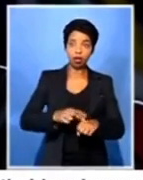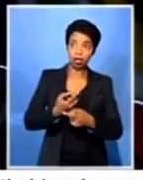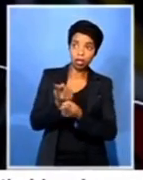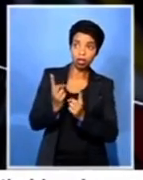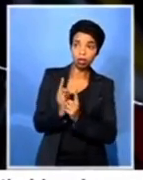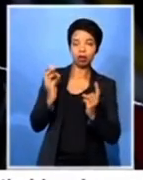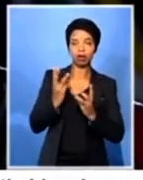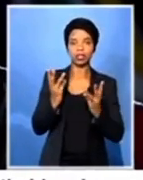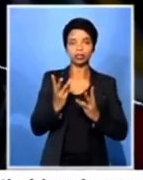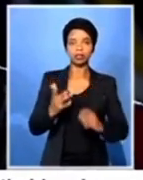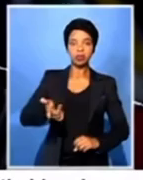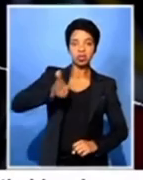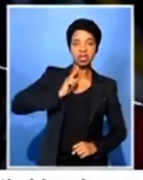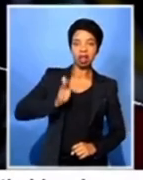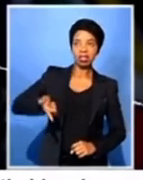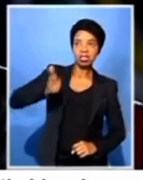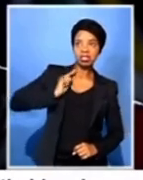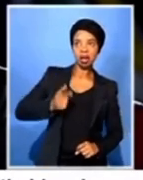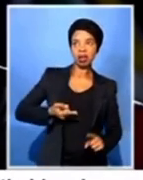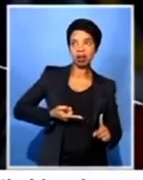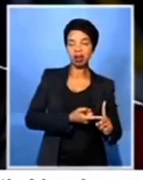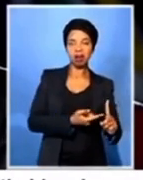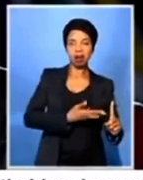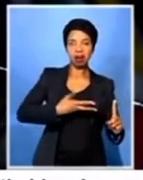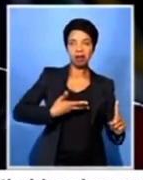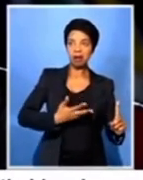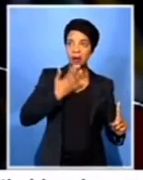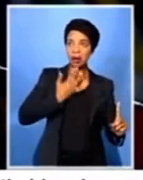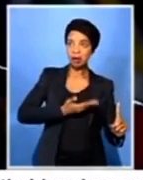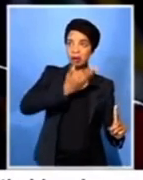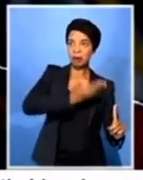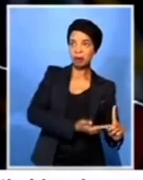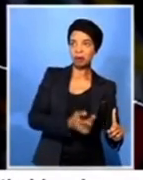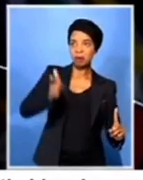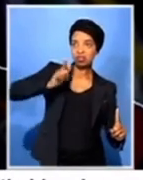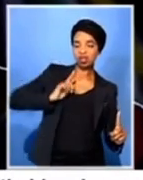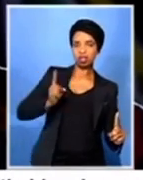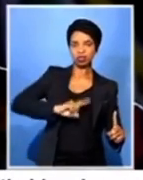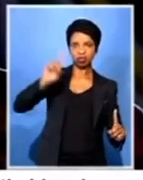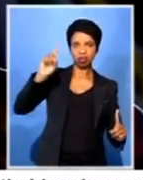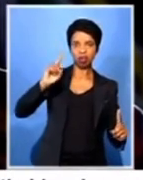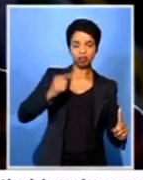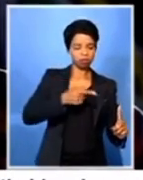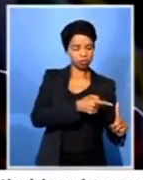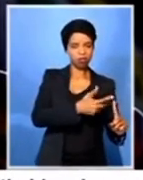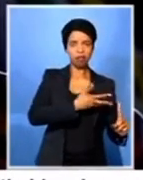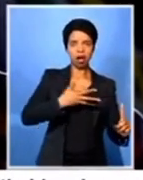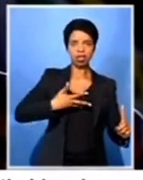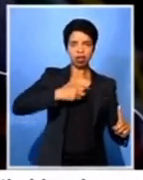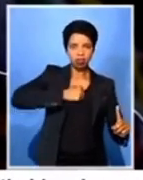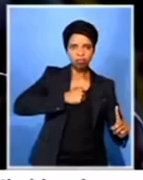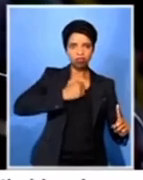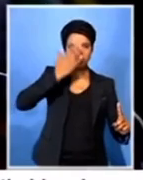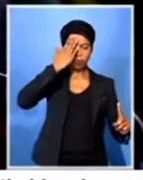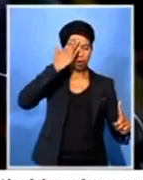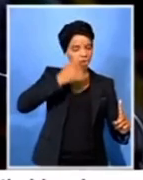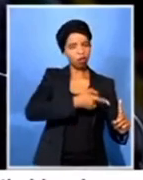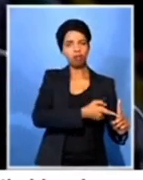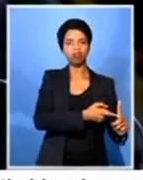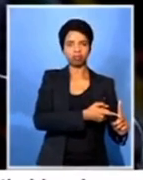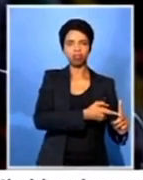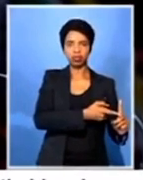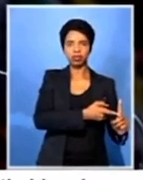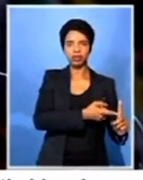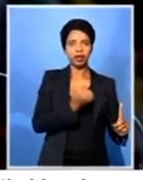us who Winnie Mandela is. Winnie Mandela is our mother. We know her. We don't need George Fivers